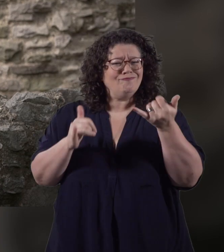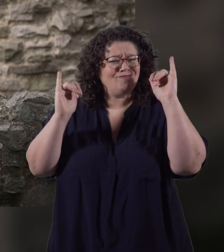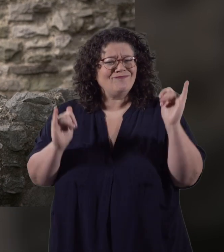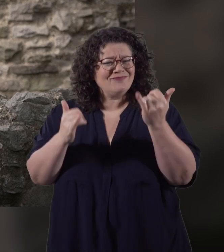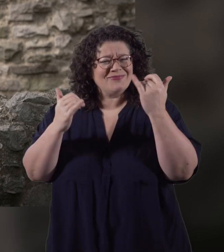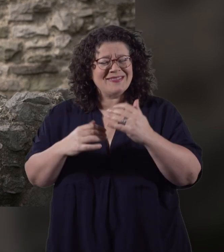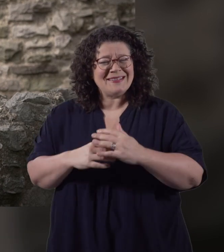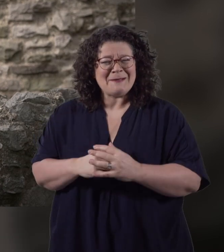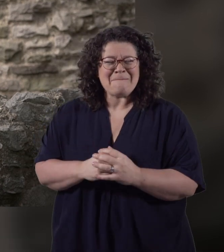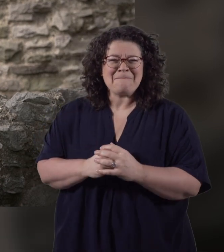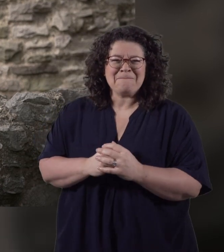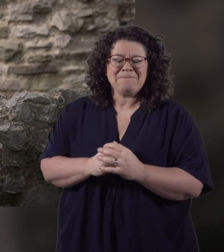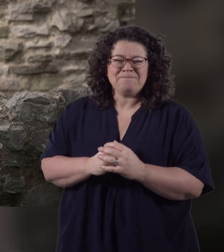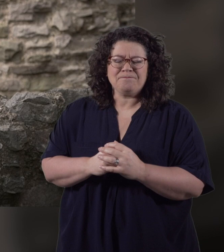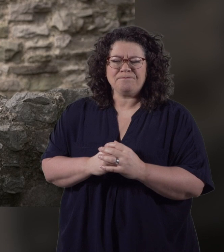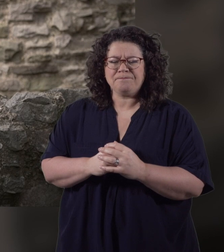merriment.